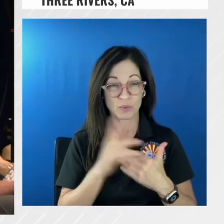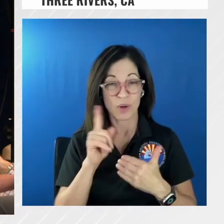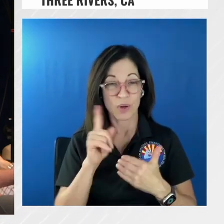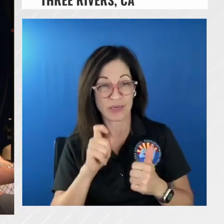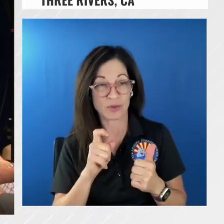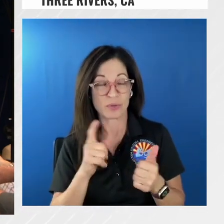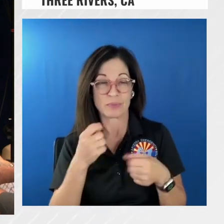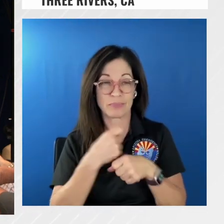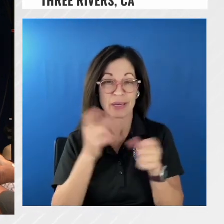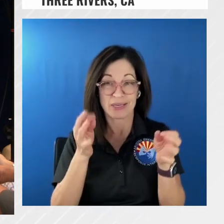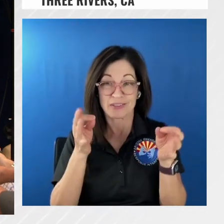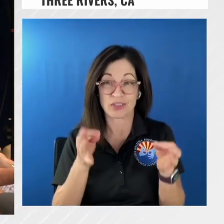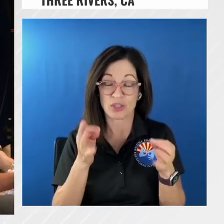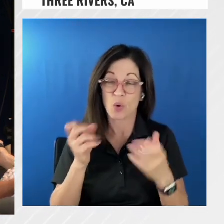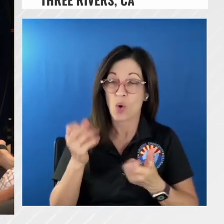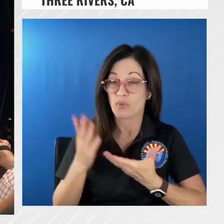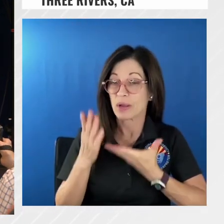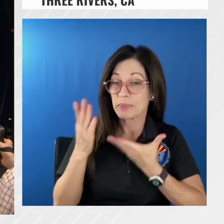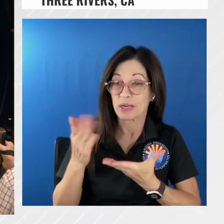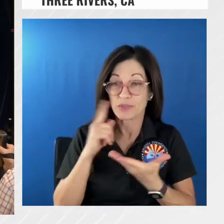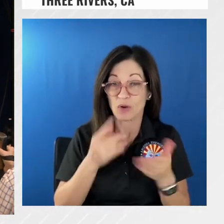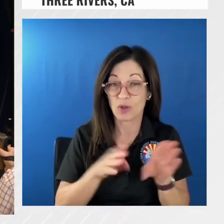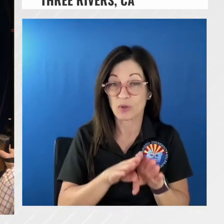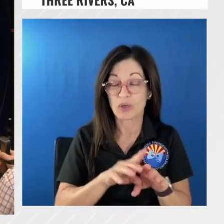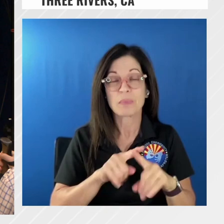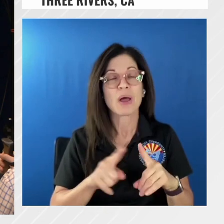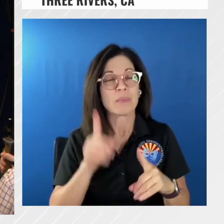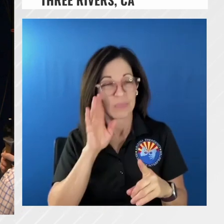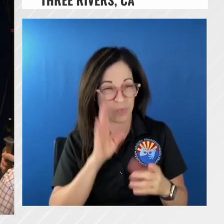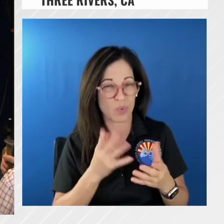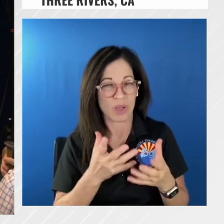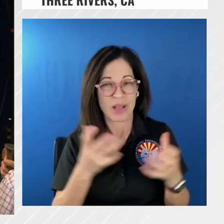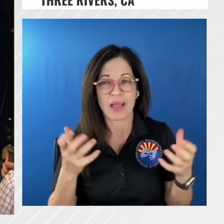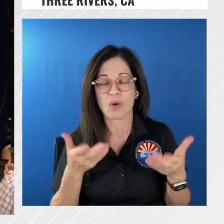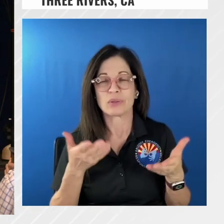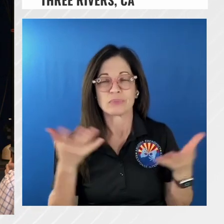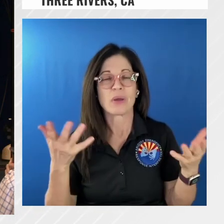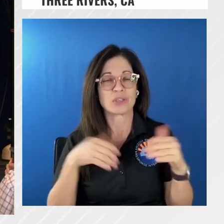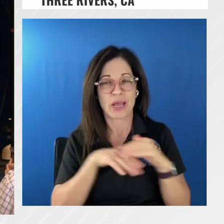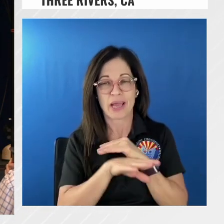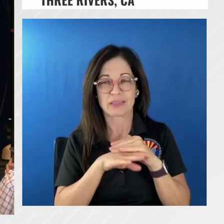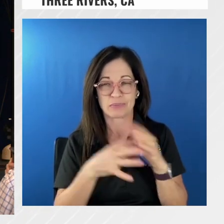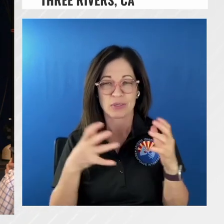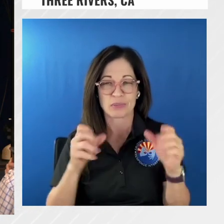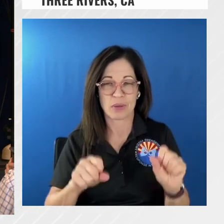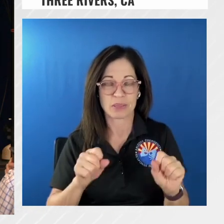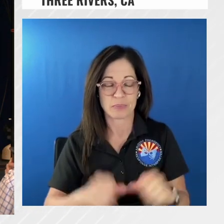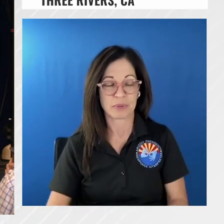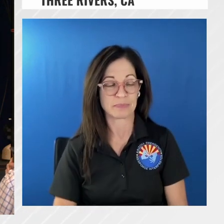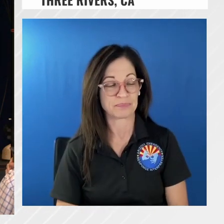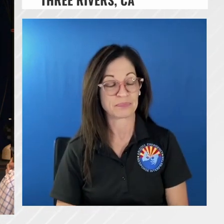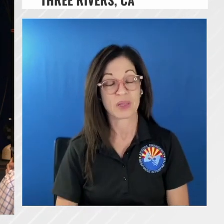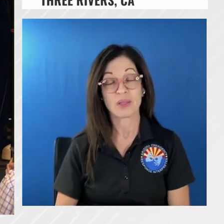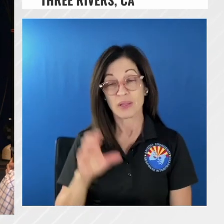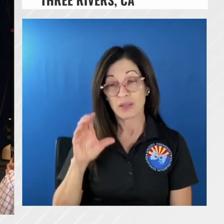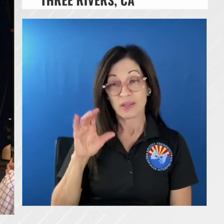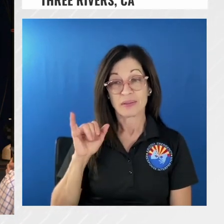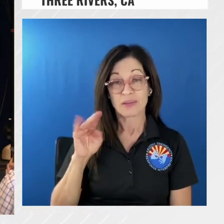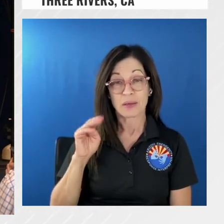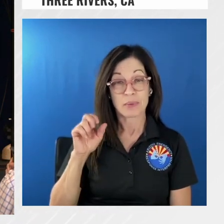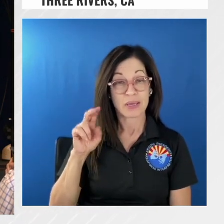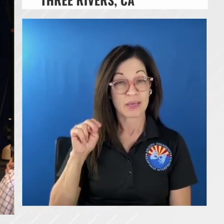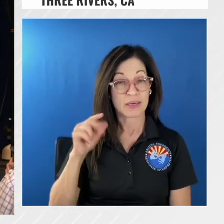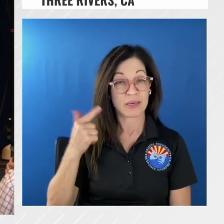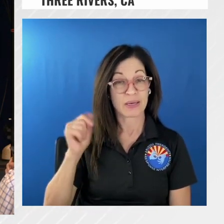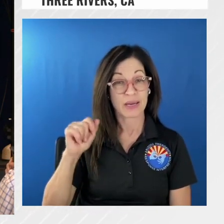recommendation for the closure but for the most part we'll allow much access as we can around the fire up in the cinnamon gap roads and areas like that we